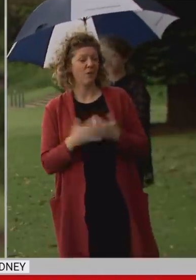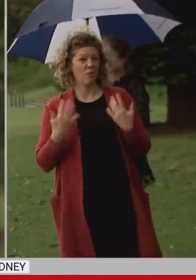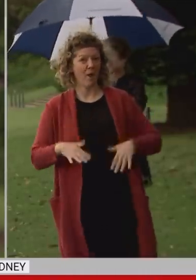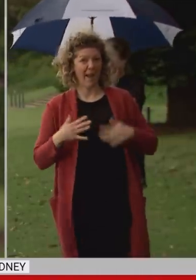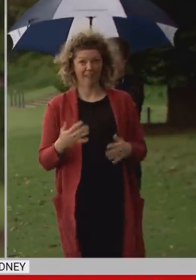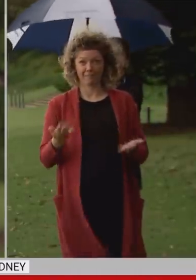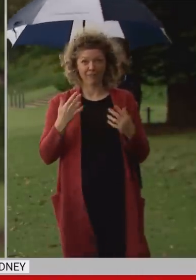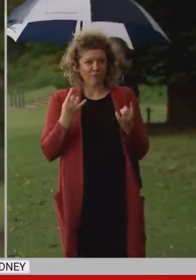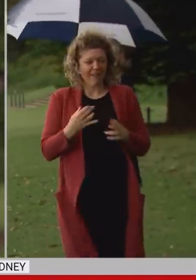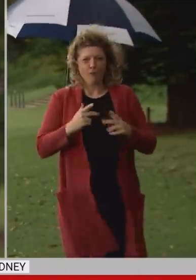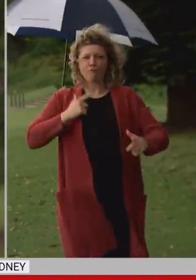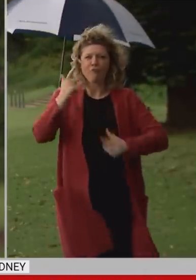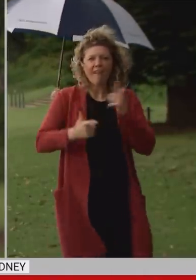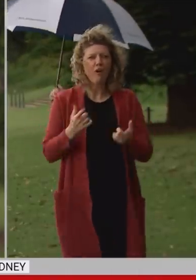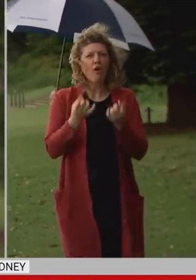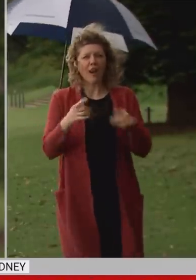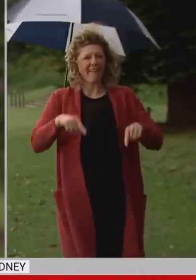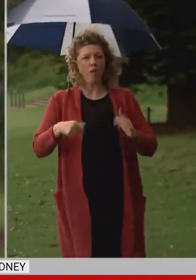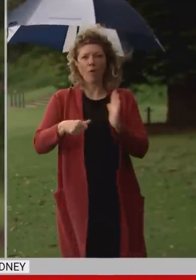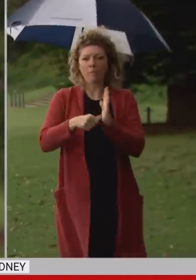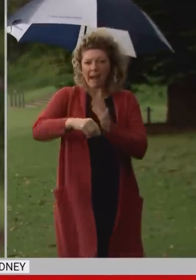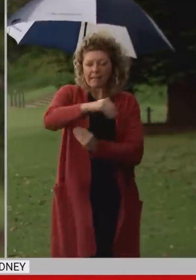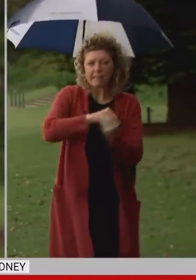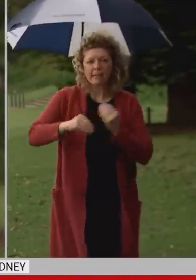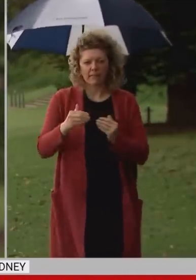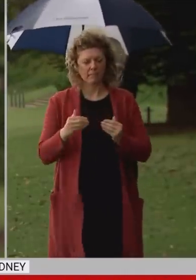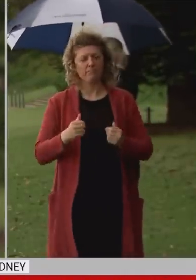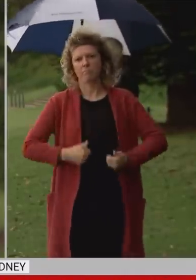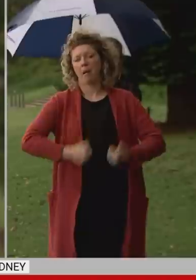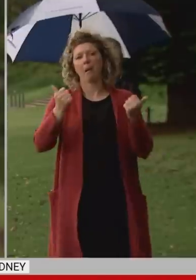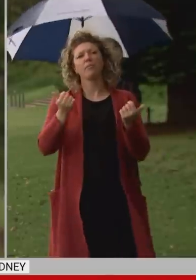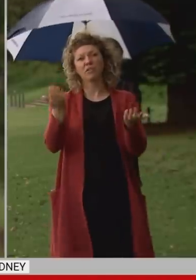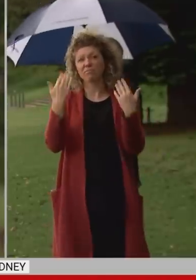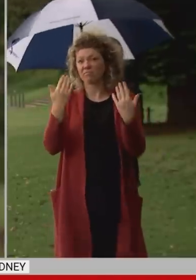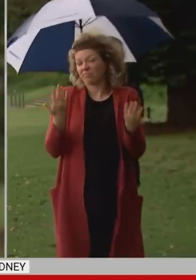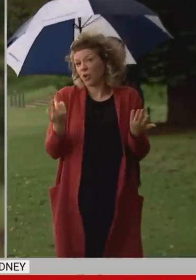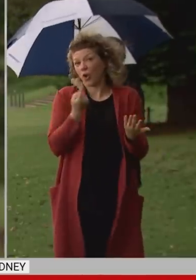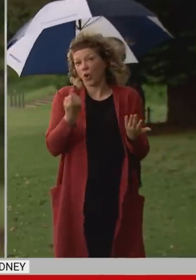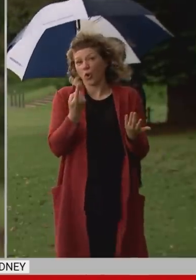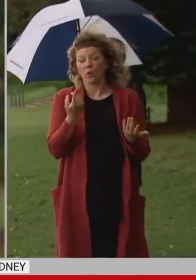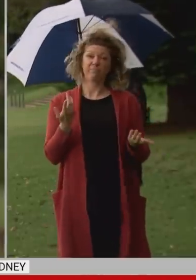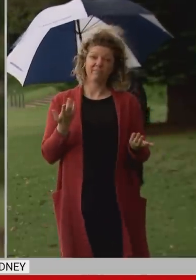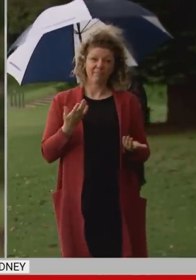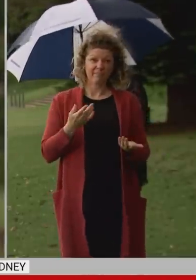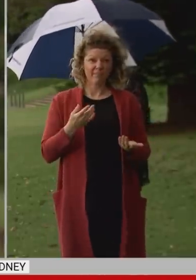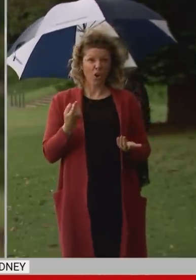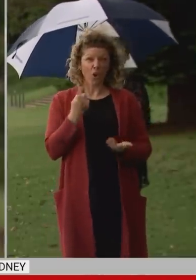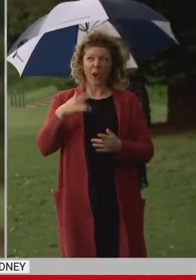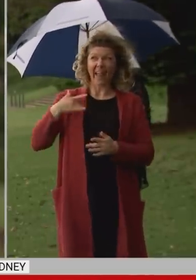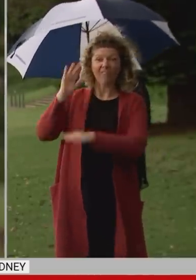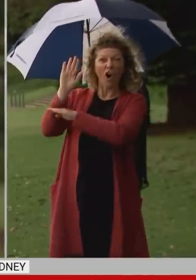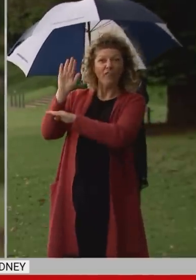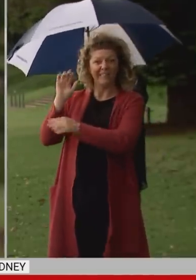industry it's a huge pickup for our economy and it's a really clear signal to Australians who have had to operate overseas